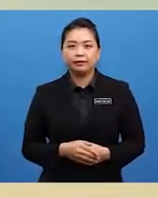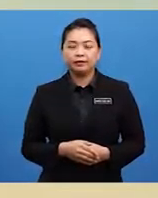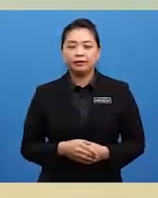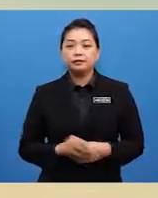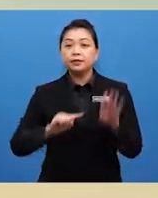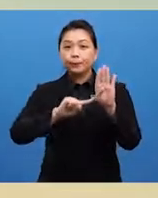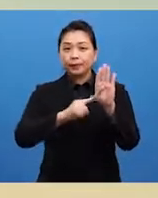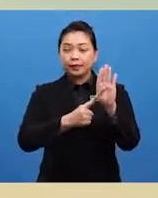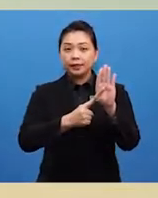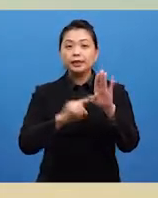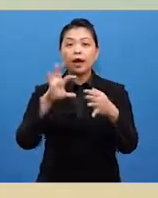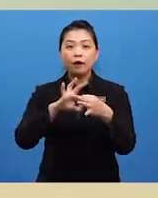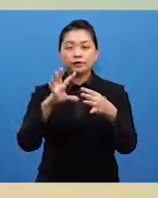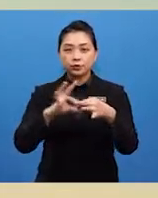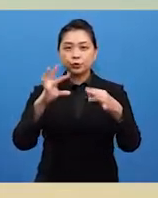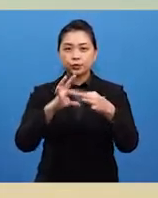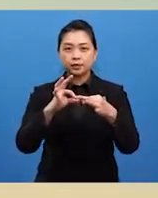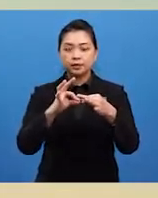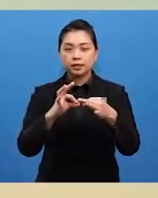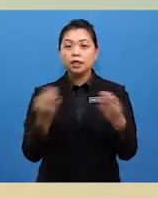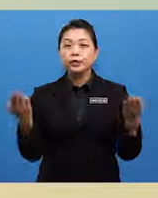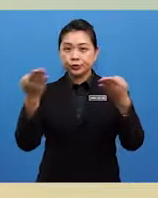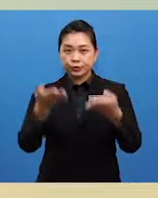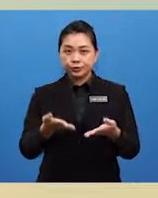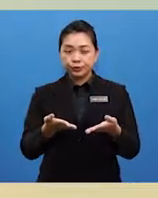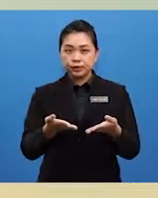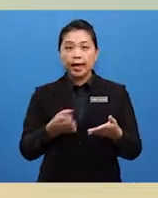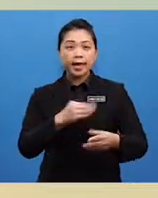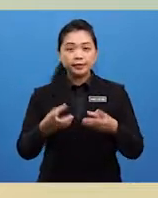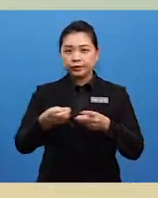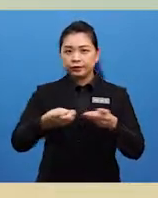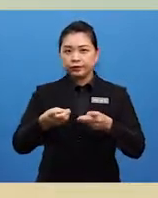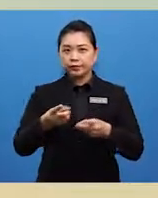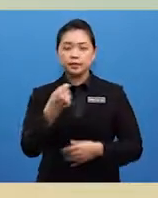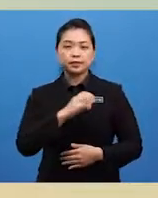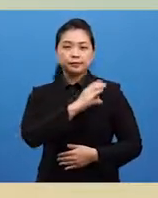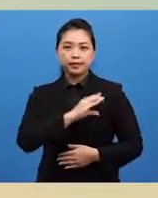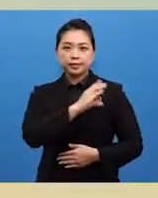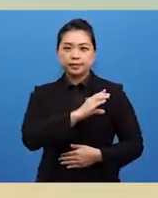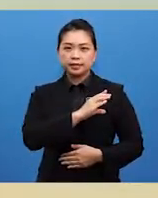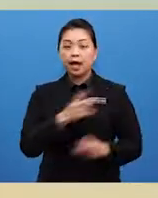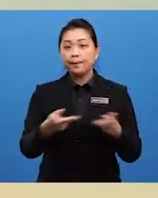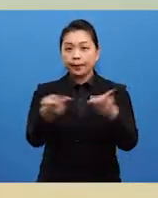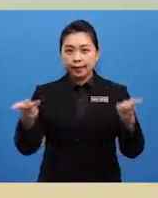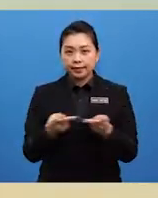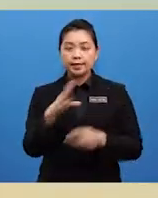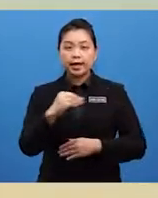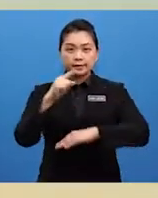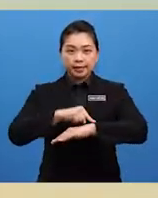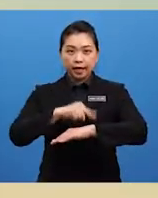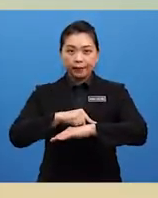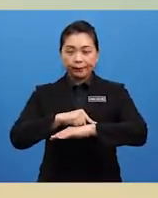of a story usually introduces and describes the character, place, and time